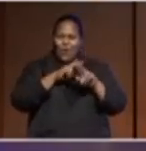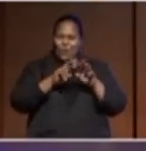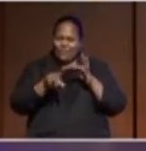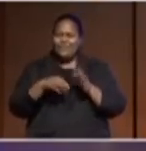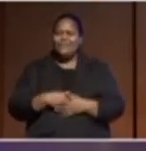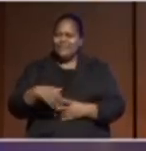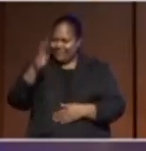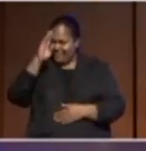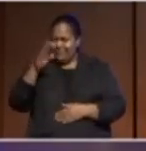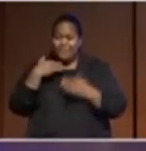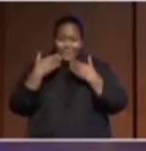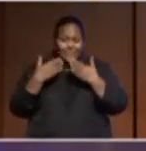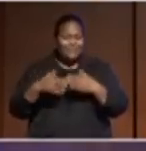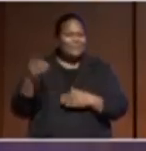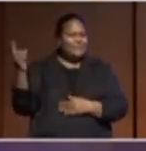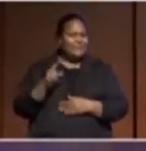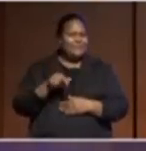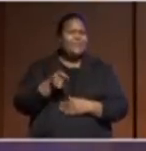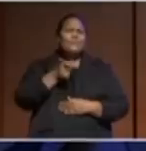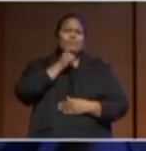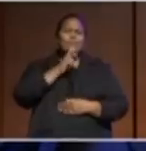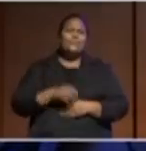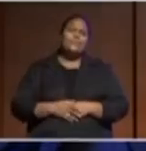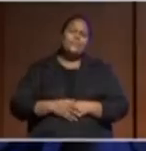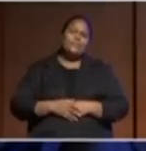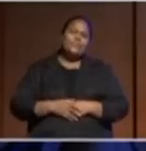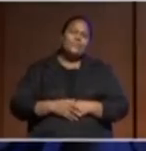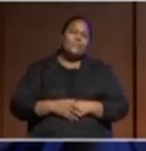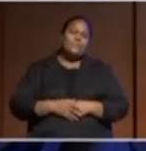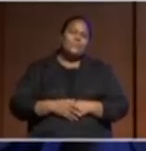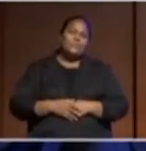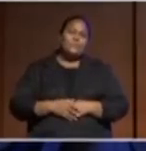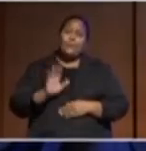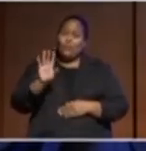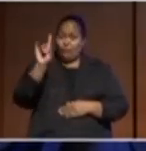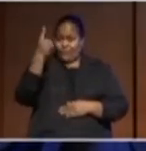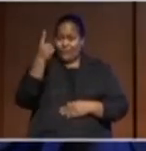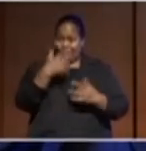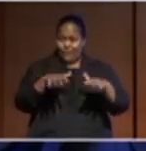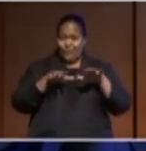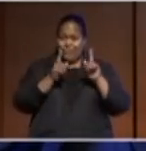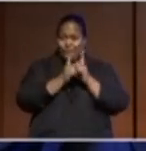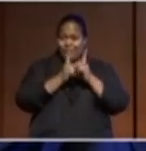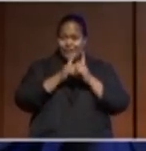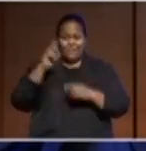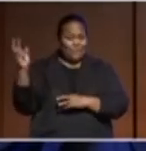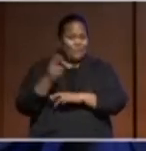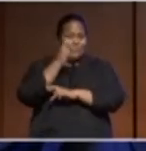afternoon. You're attending your first leaders' forum meeting as the head of the delegation.